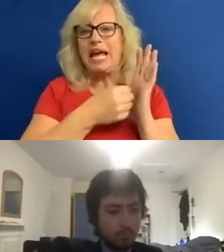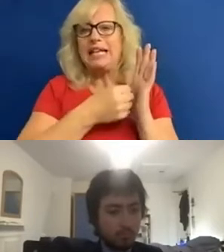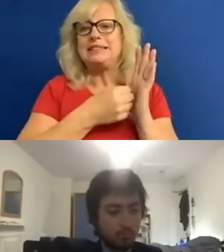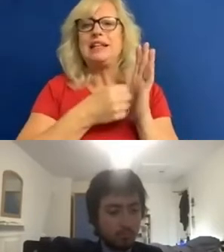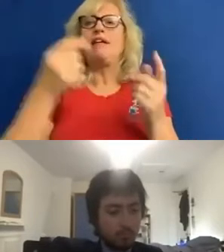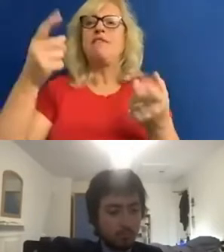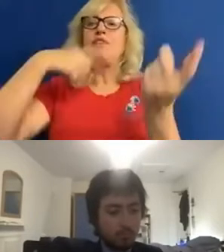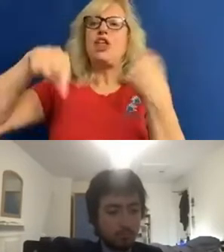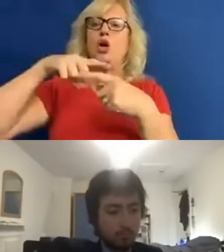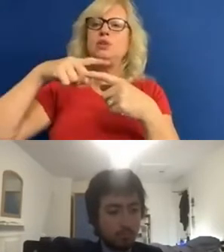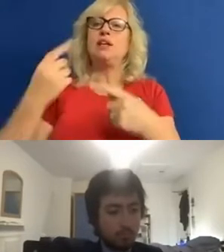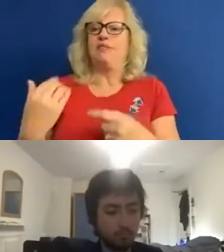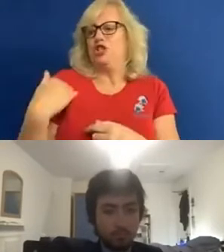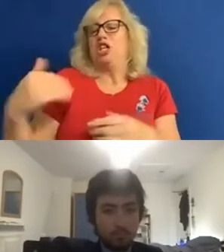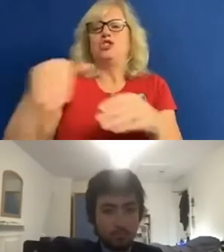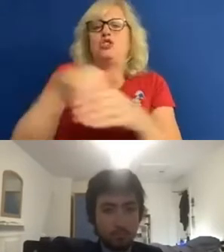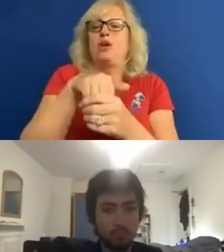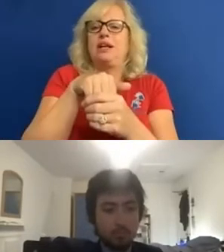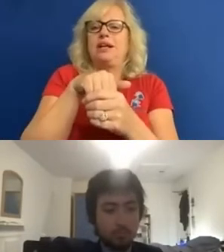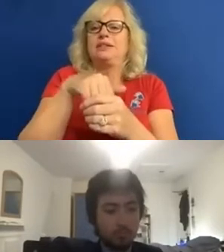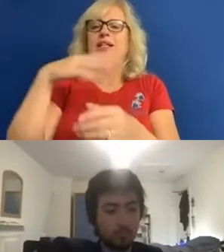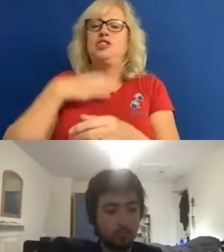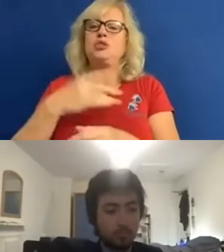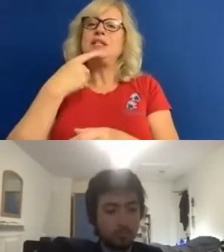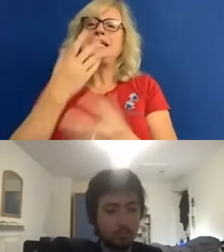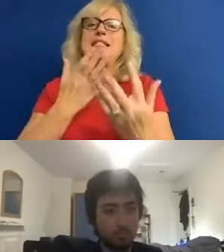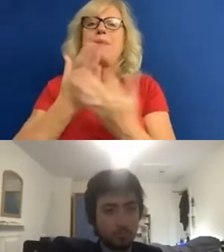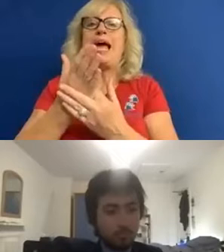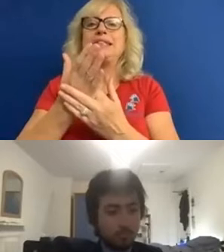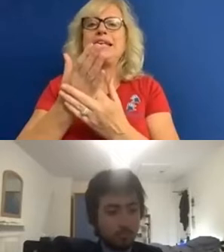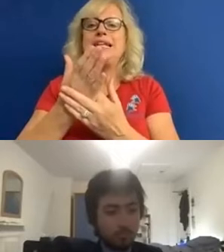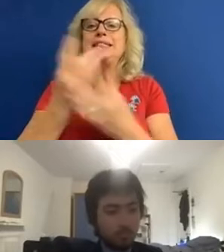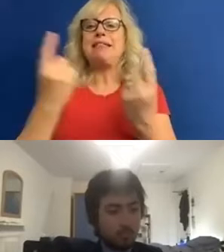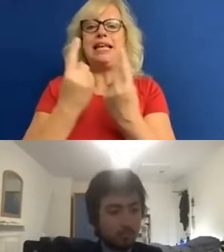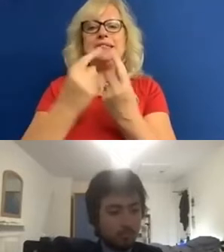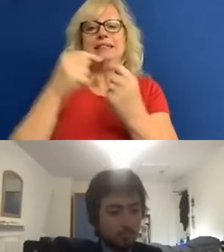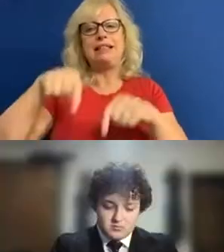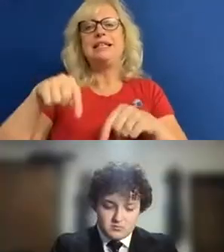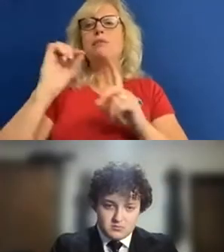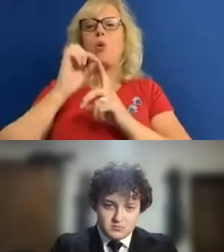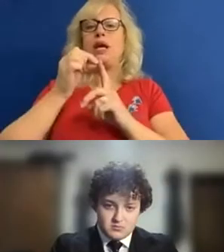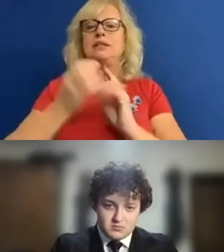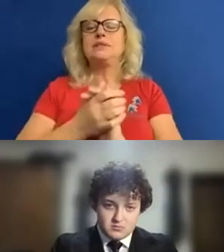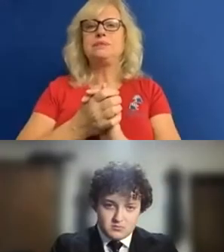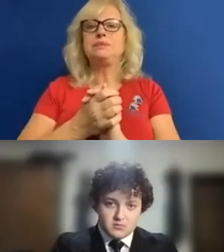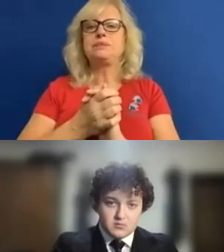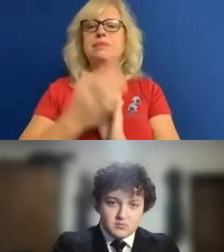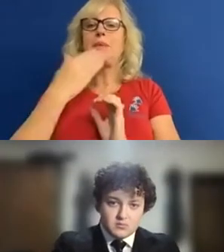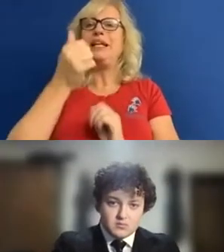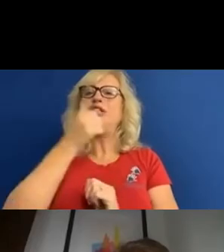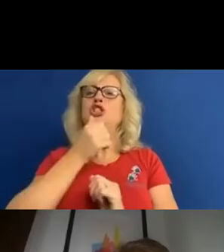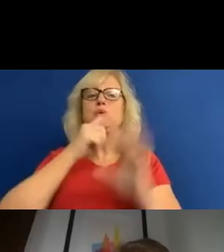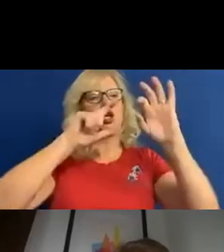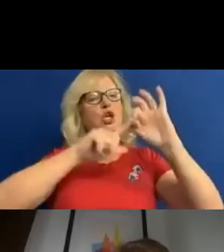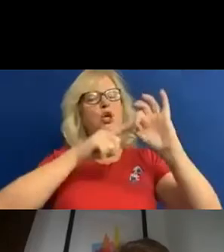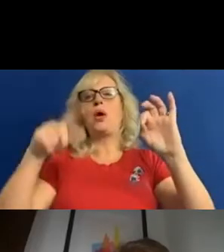joined us, I just want to flag some access aspects at this stage. Please use the Q&A box